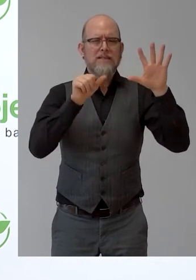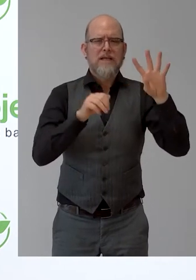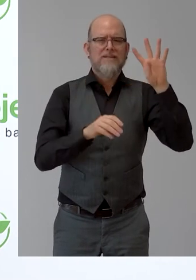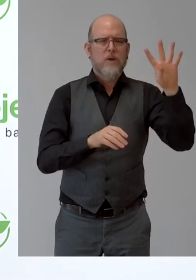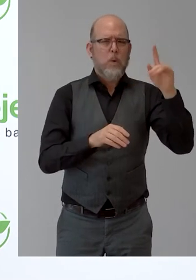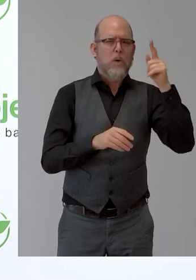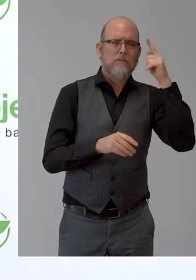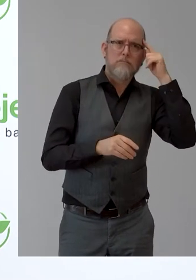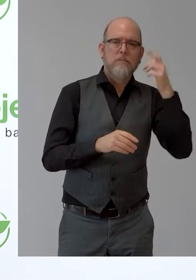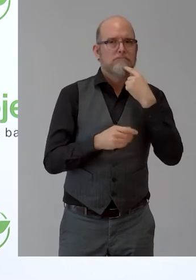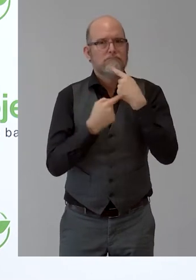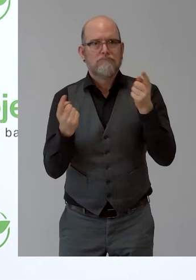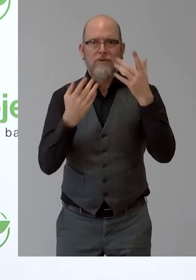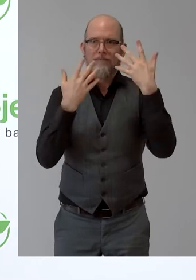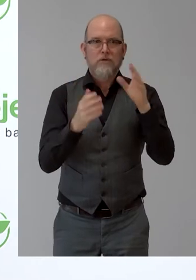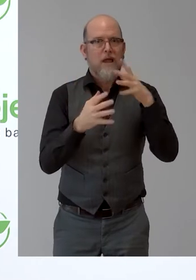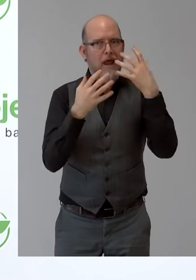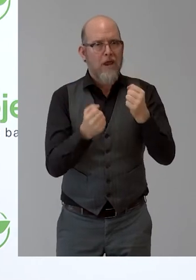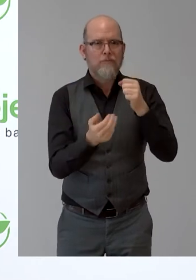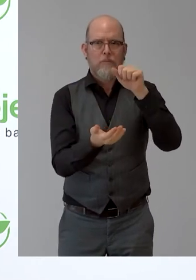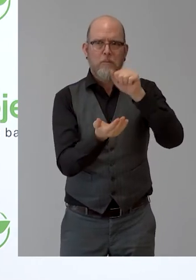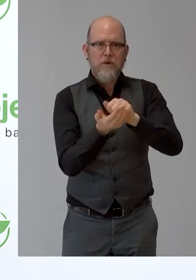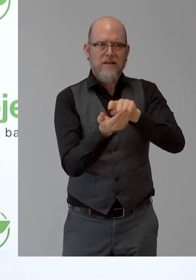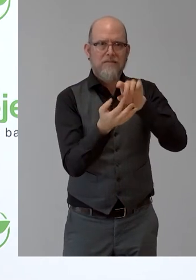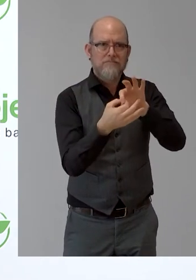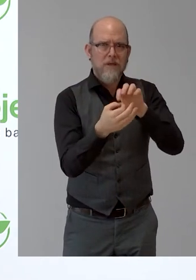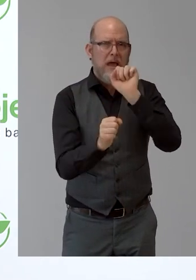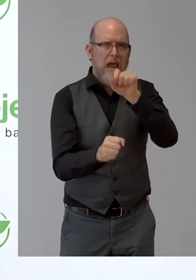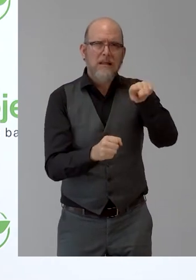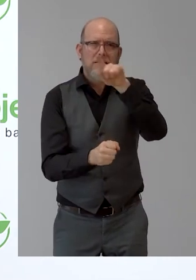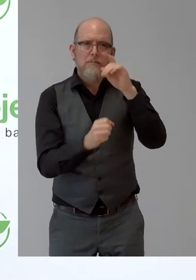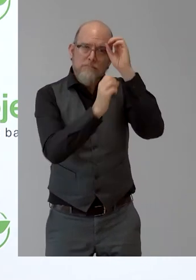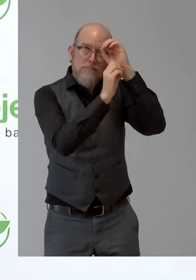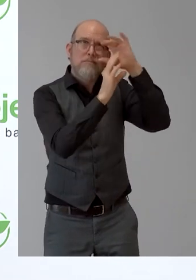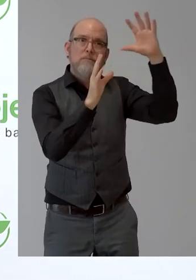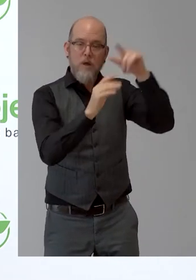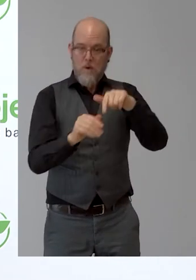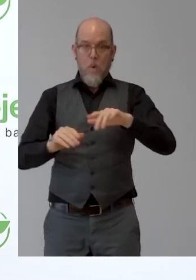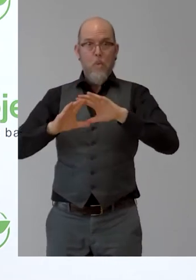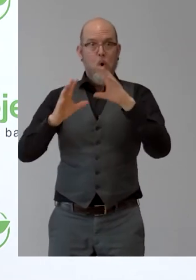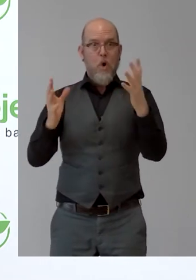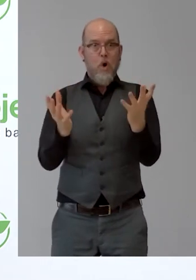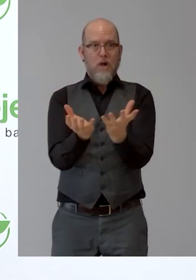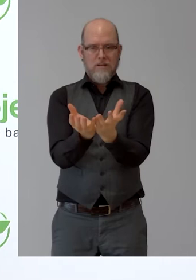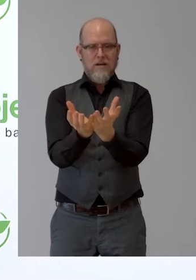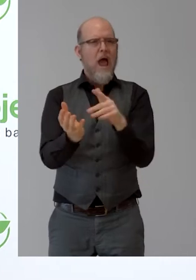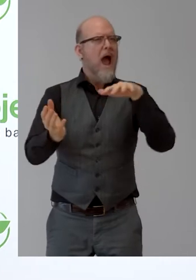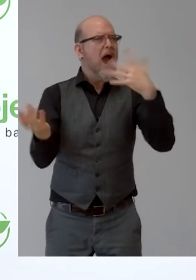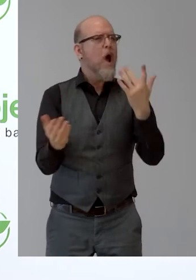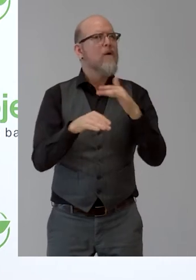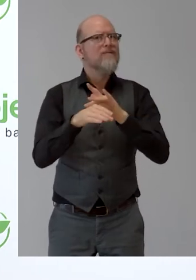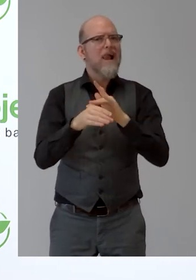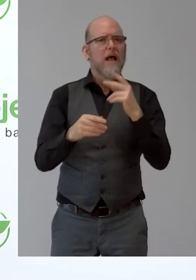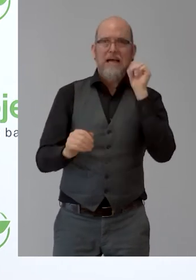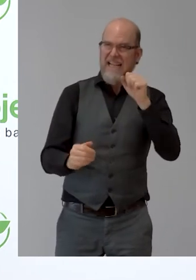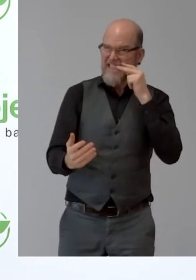world in which objects can be made as easily as today we can make books? Oh yes, I think we can, and much more.